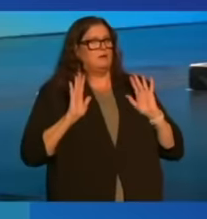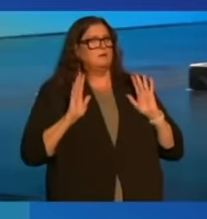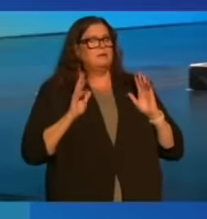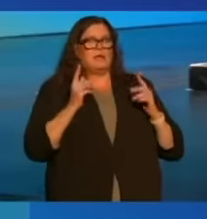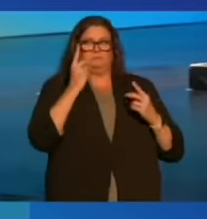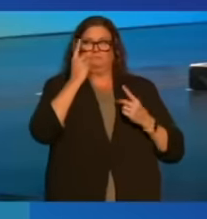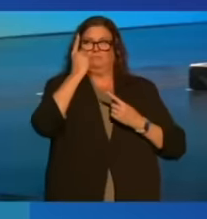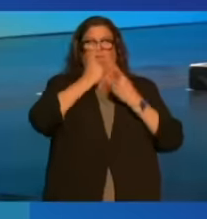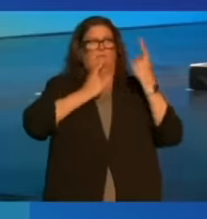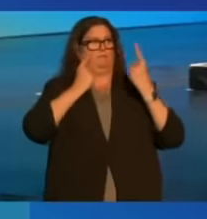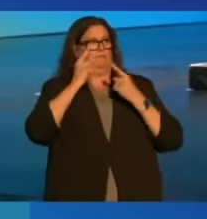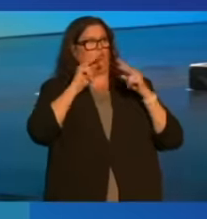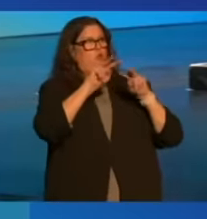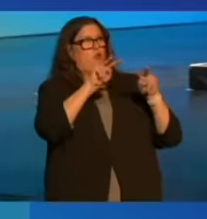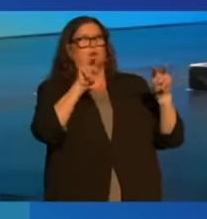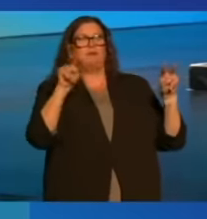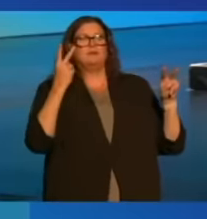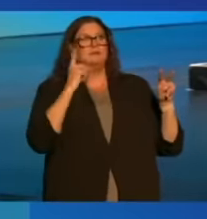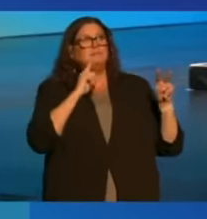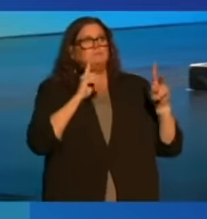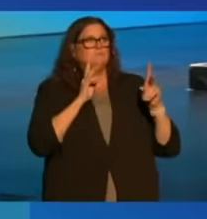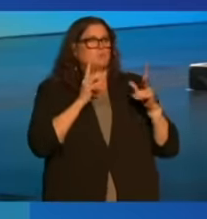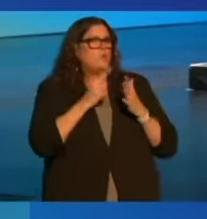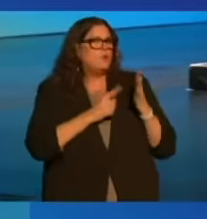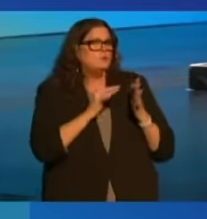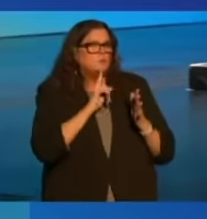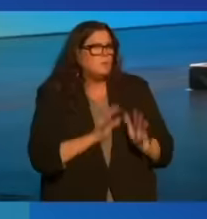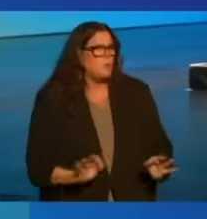stock of what's really important.